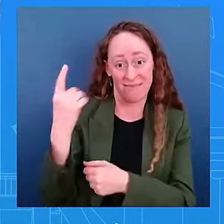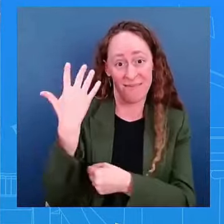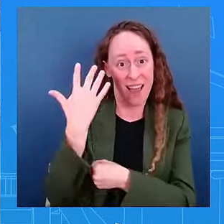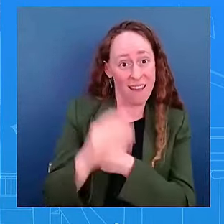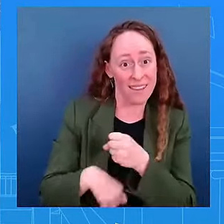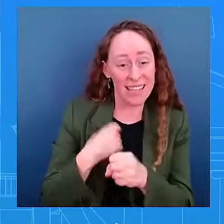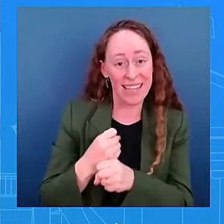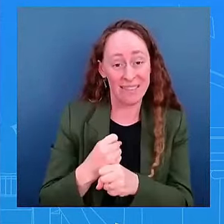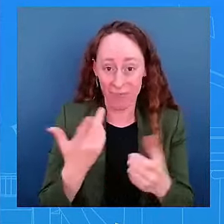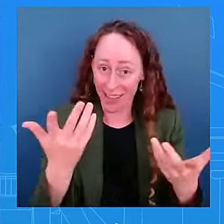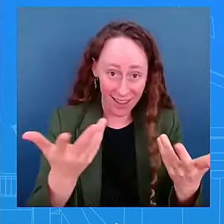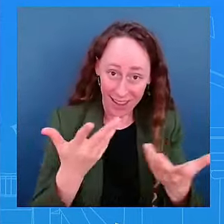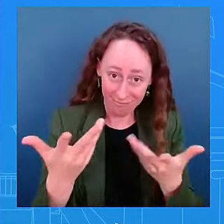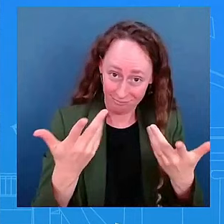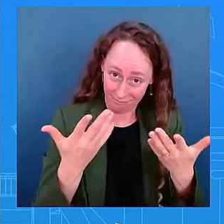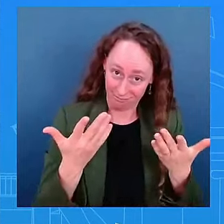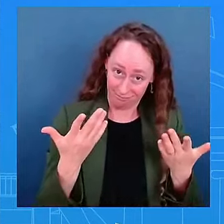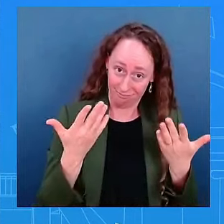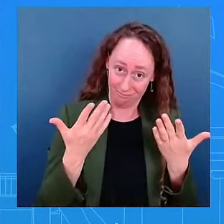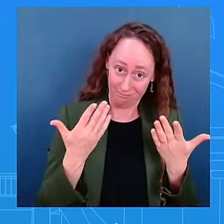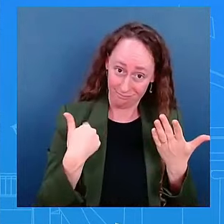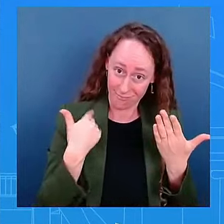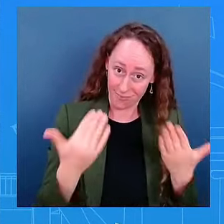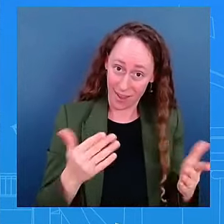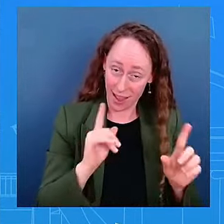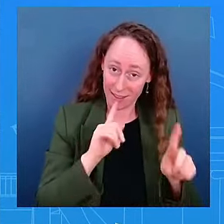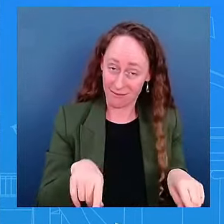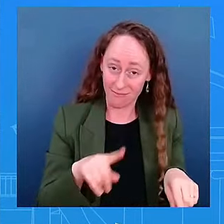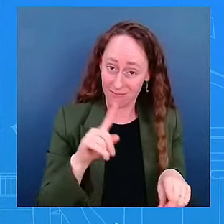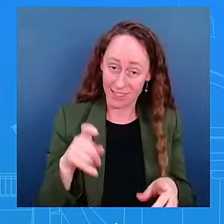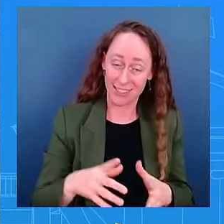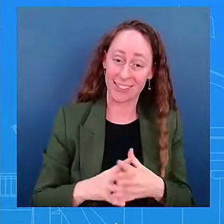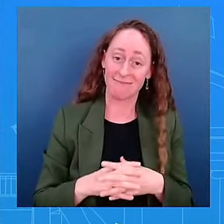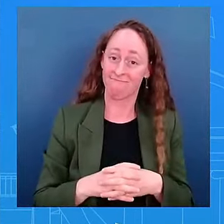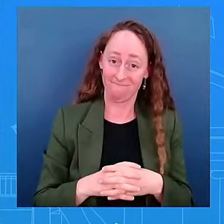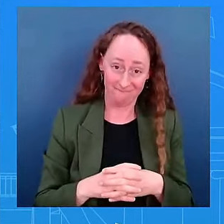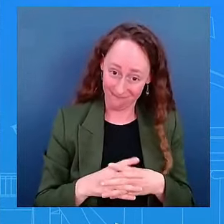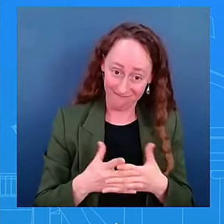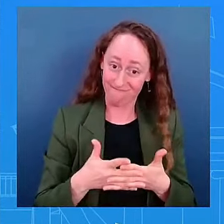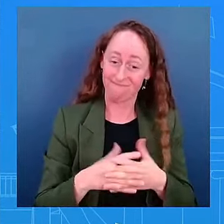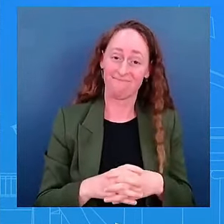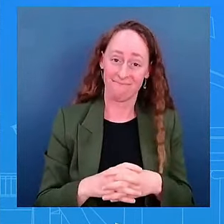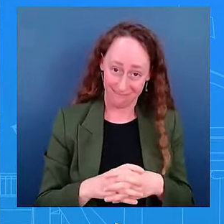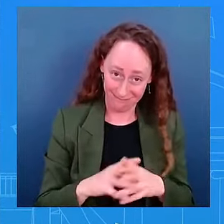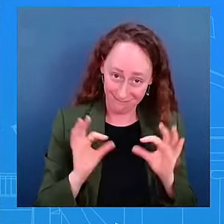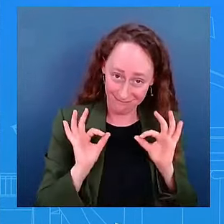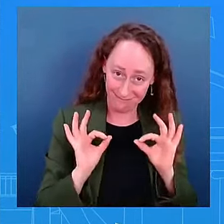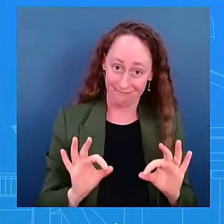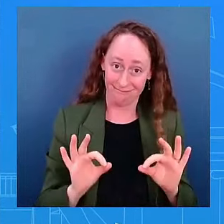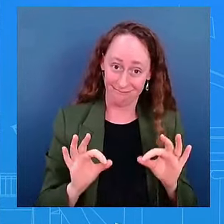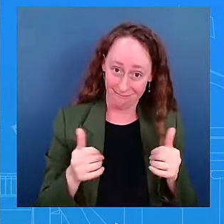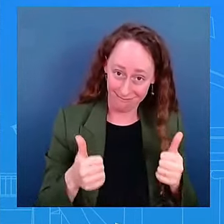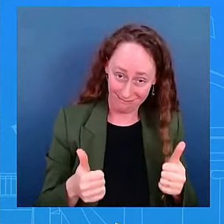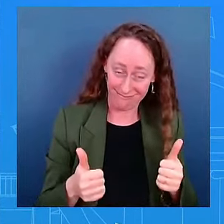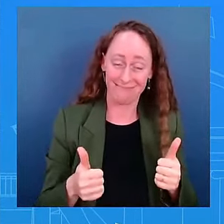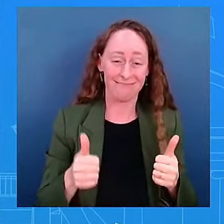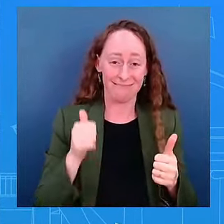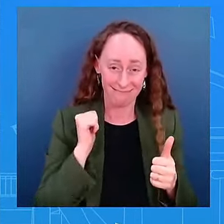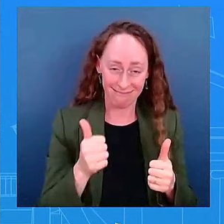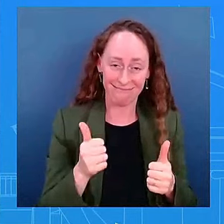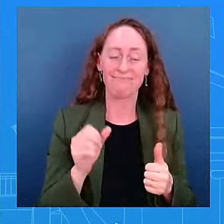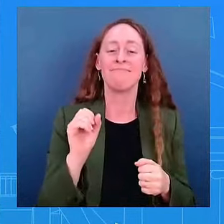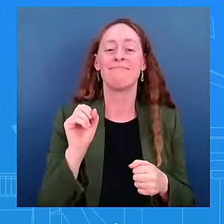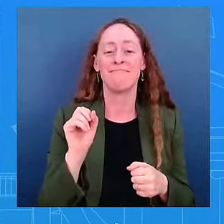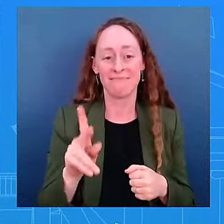debate is not just bad one? Wait. Can I answer the question? Yes. All right. Are you sure? Yes. Okay. To your first